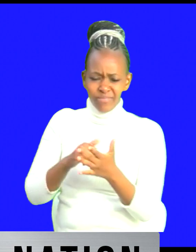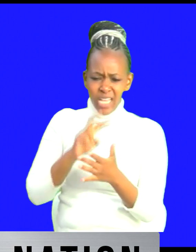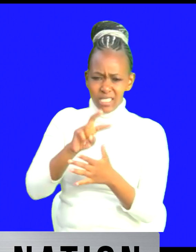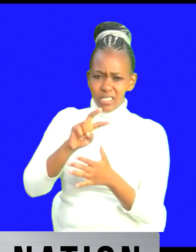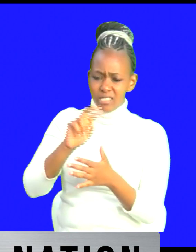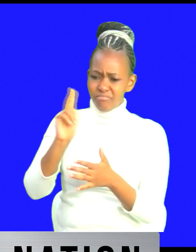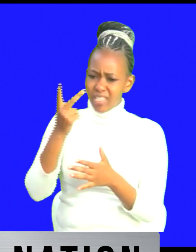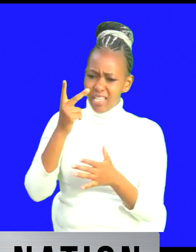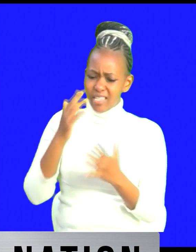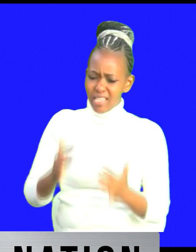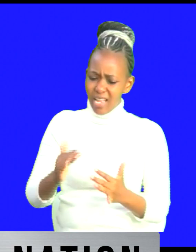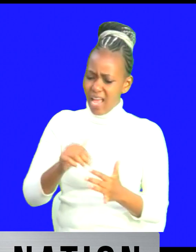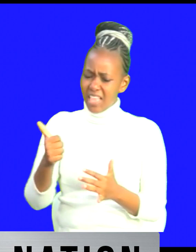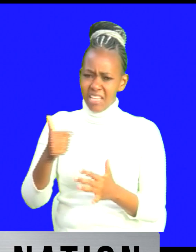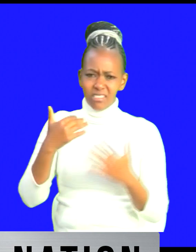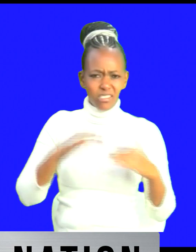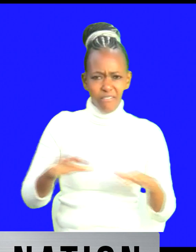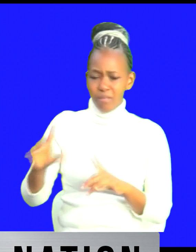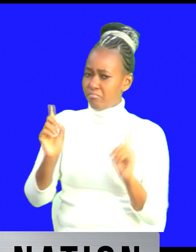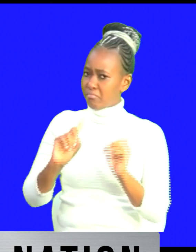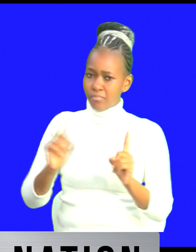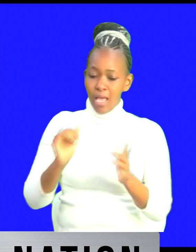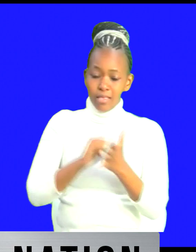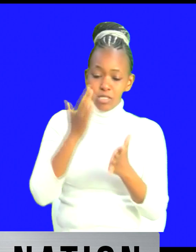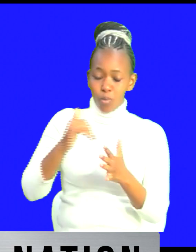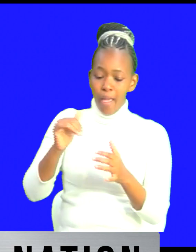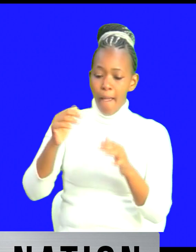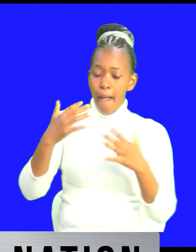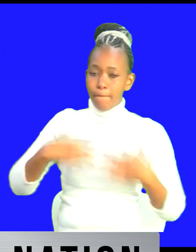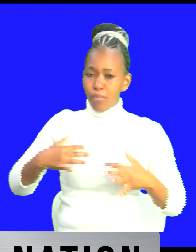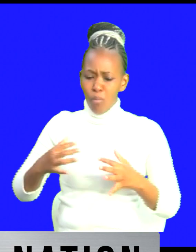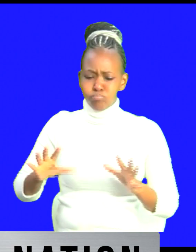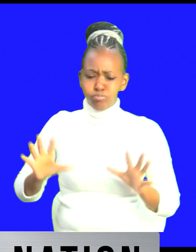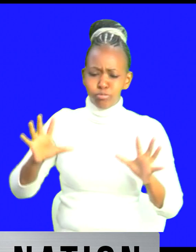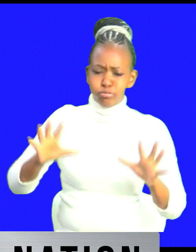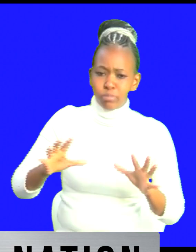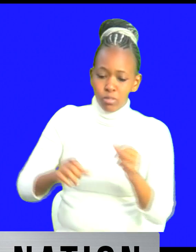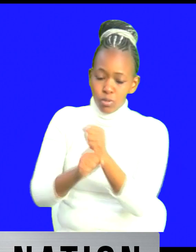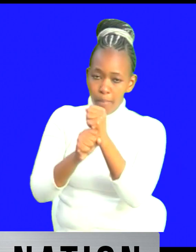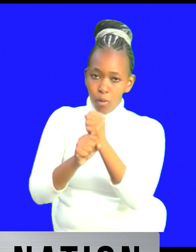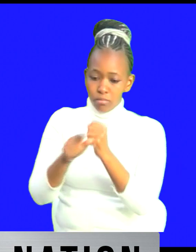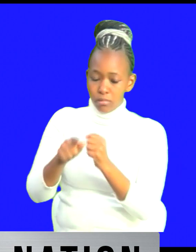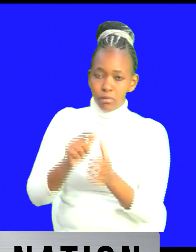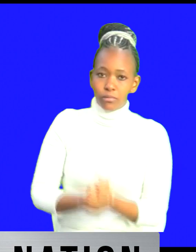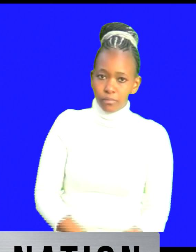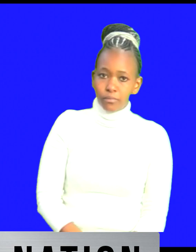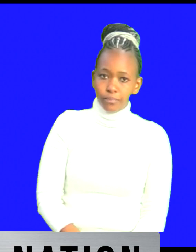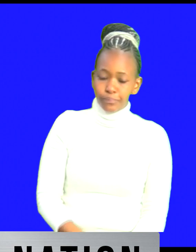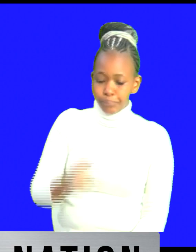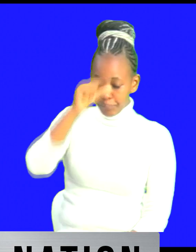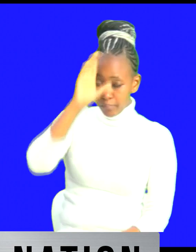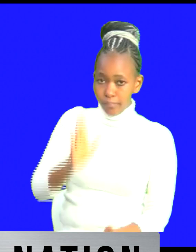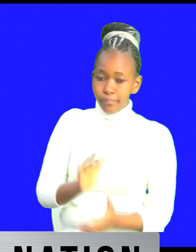suffer and that is why we come out and that is why more people are coming to support this brainchild yeah of the governor